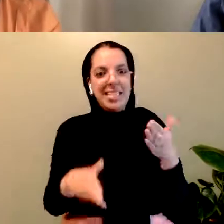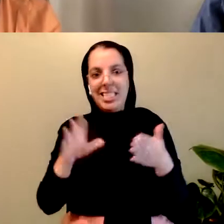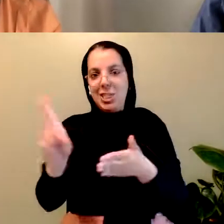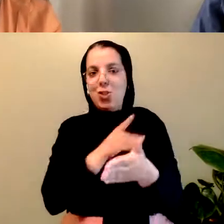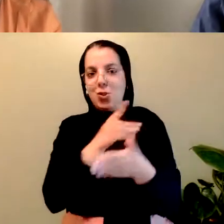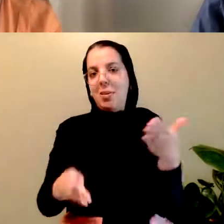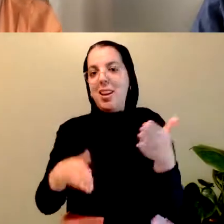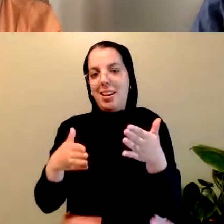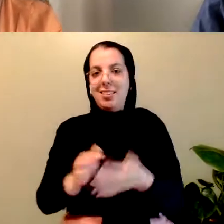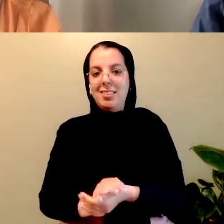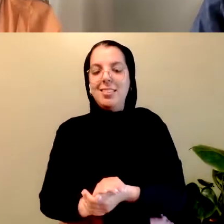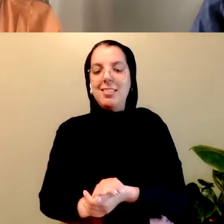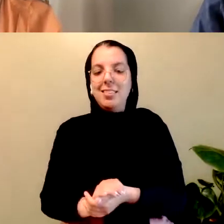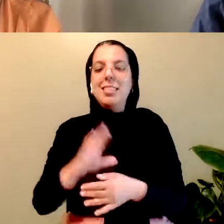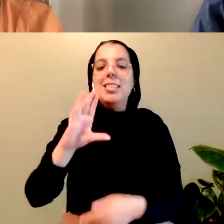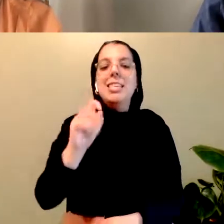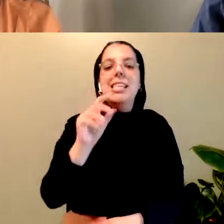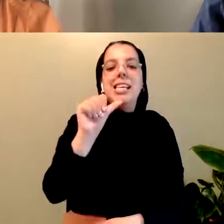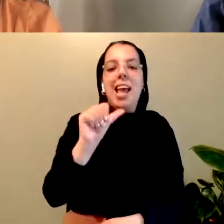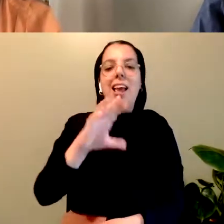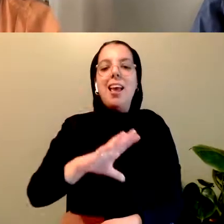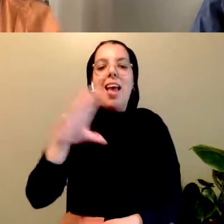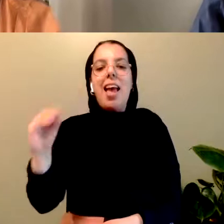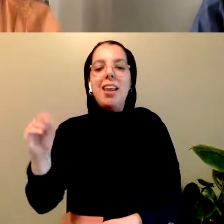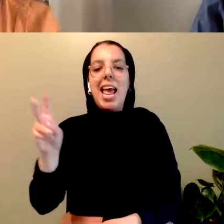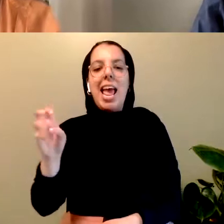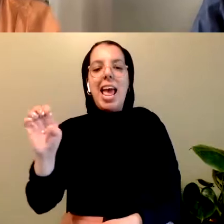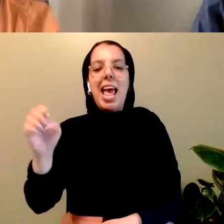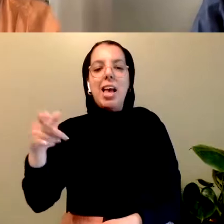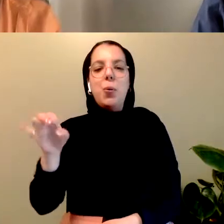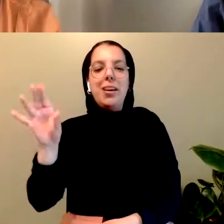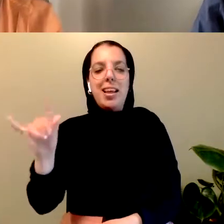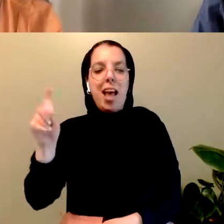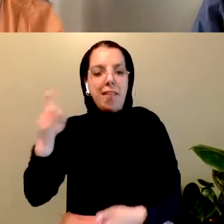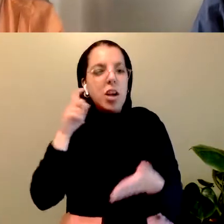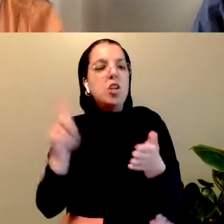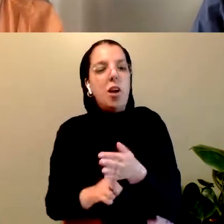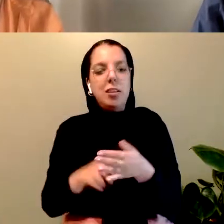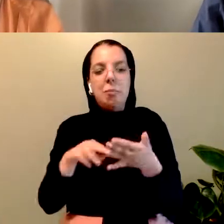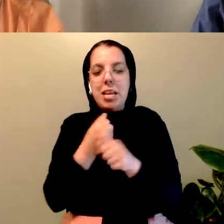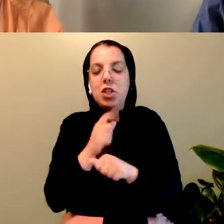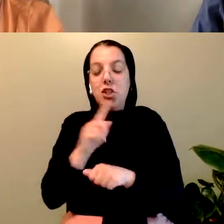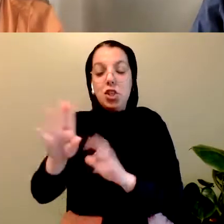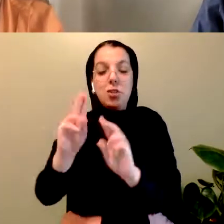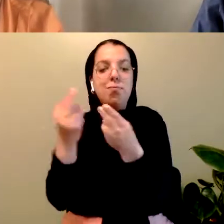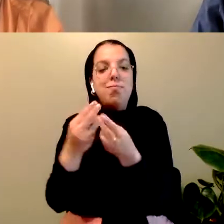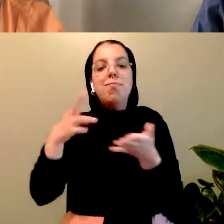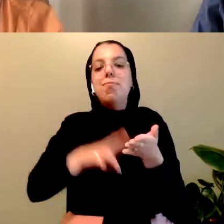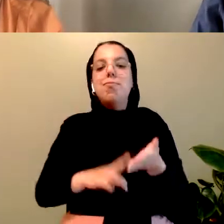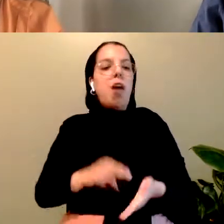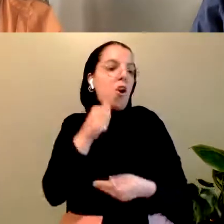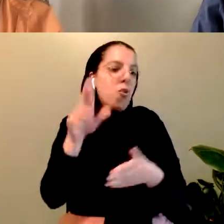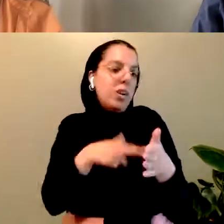would work to ensure that it no longer remains so. And the creation of the provision to allow artists who work in community settings